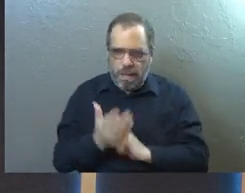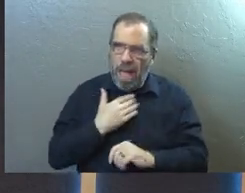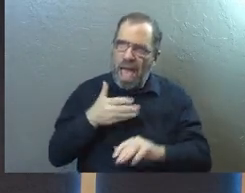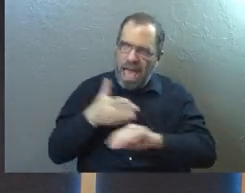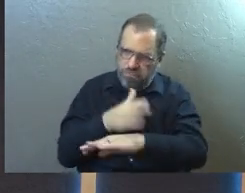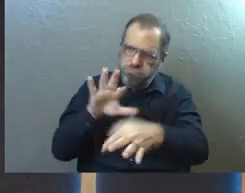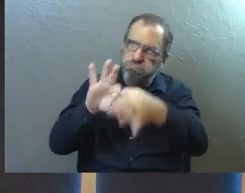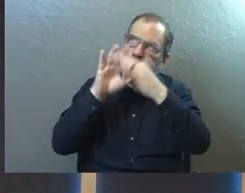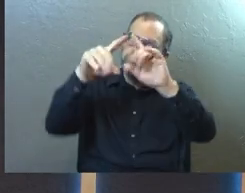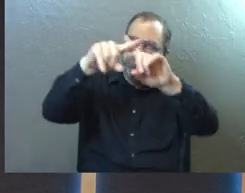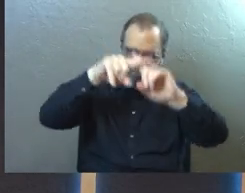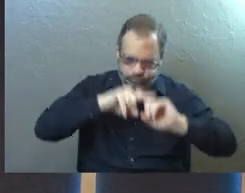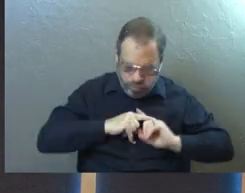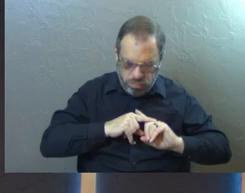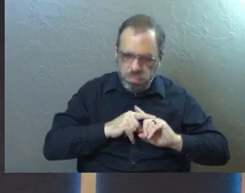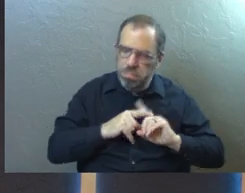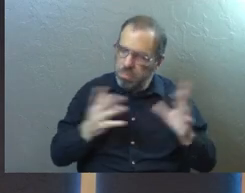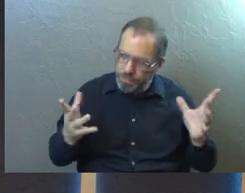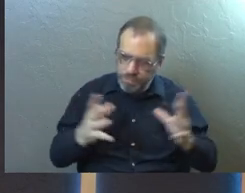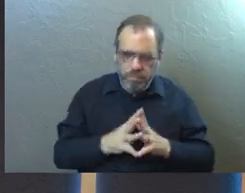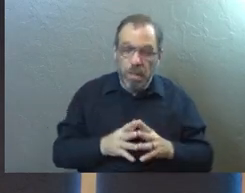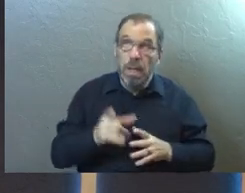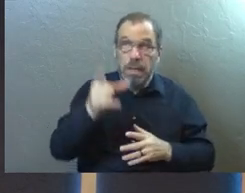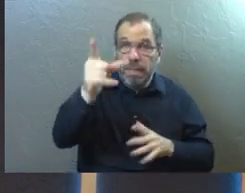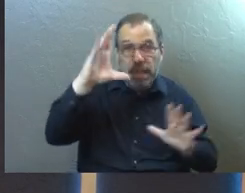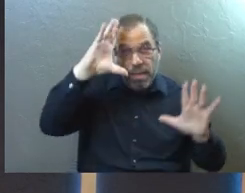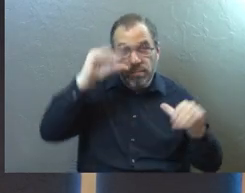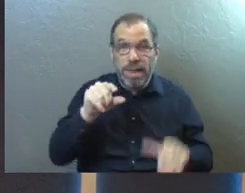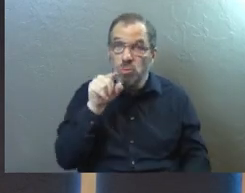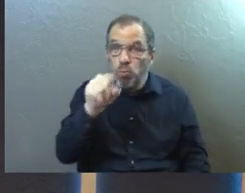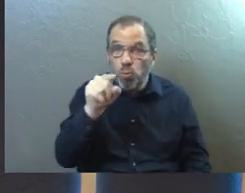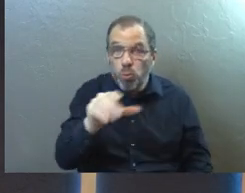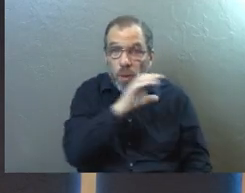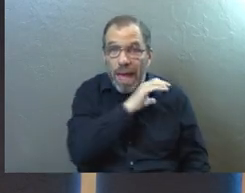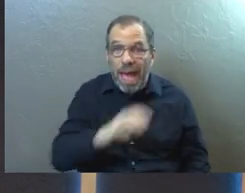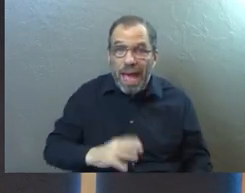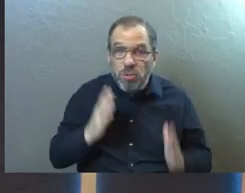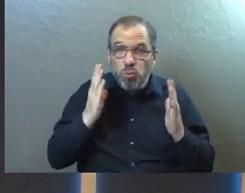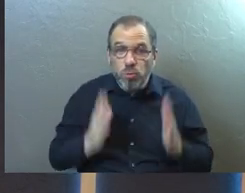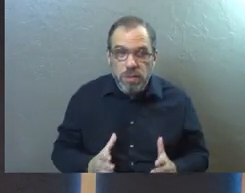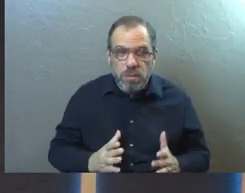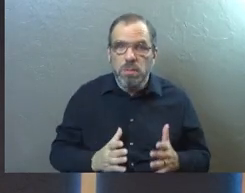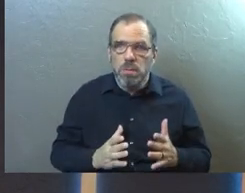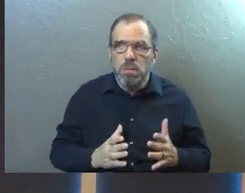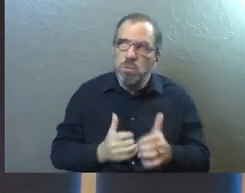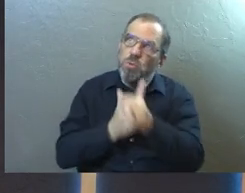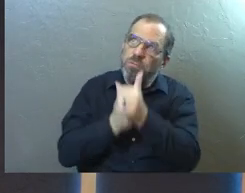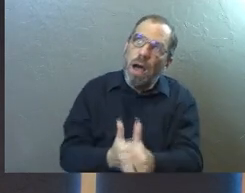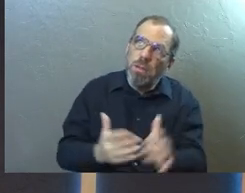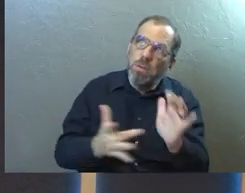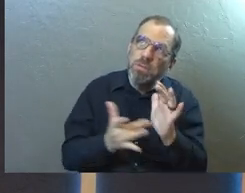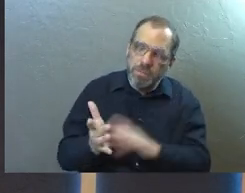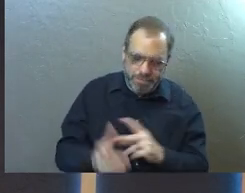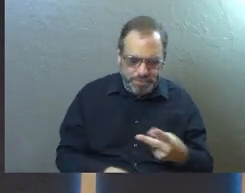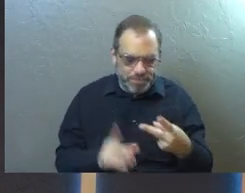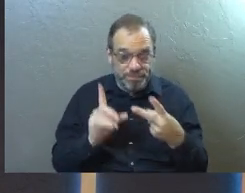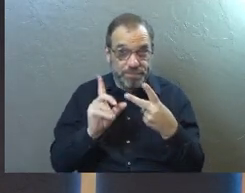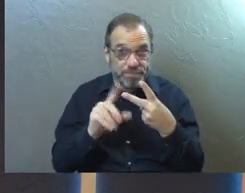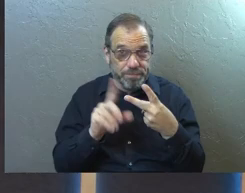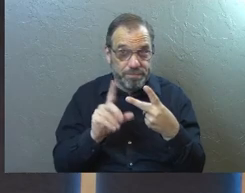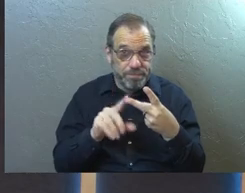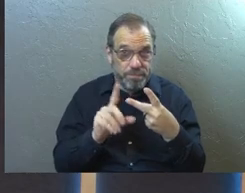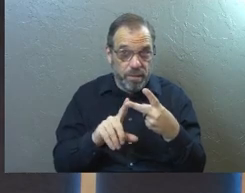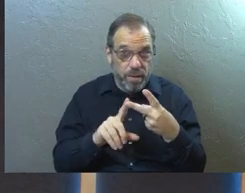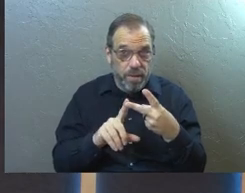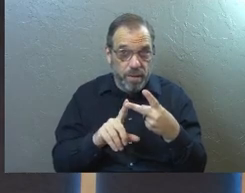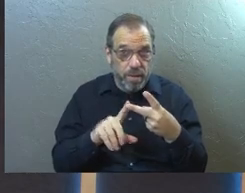ourselves as we follow Jesus. And so God expects Jesus followers to follow Jesus. Another thing we've talked about a lot recently,